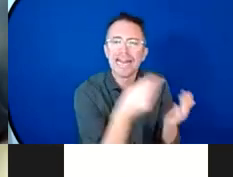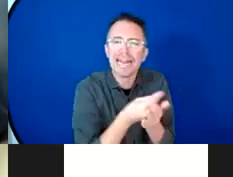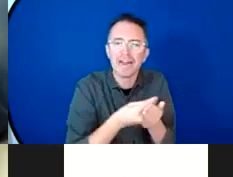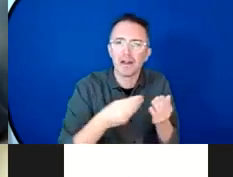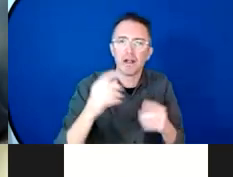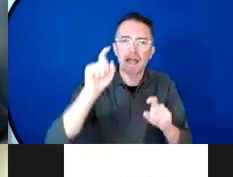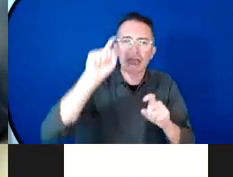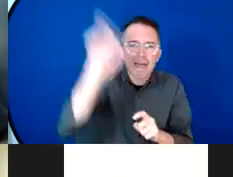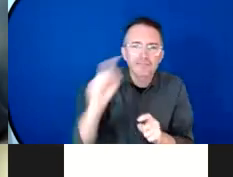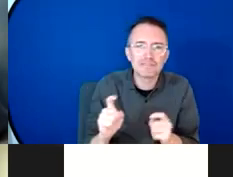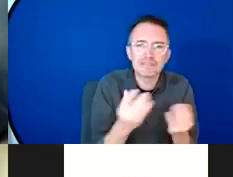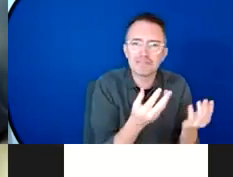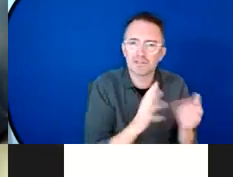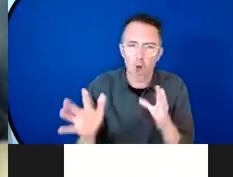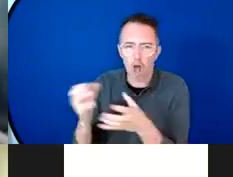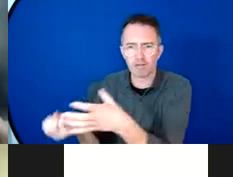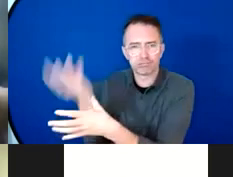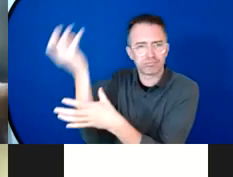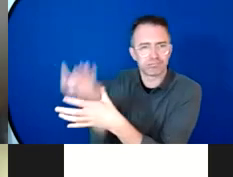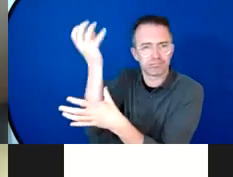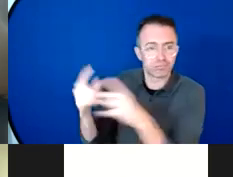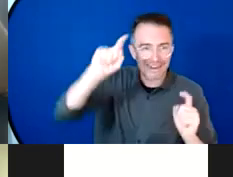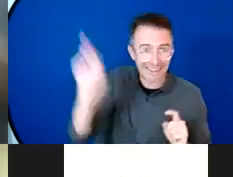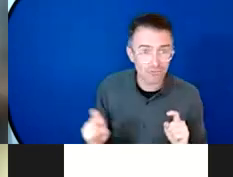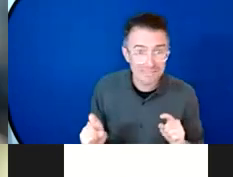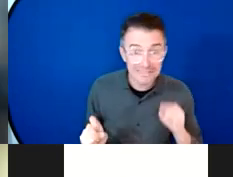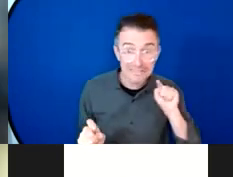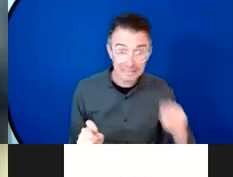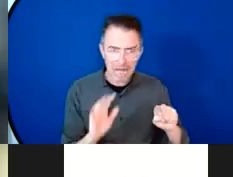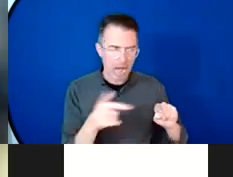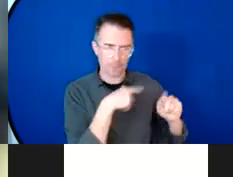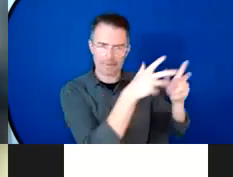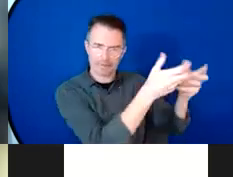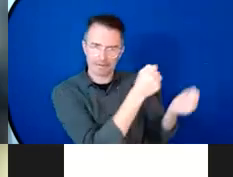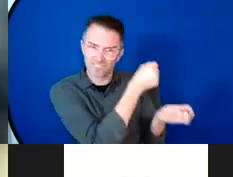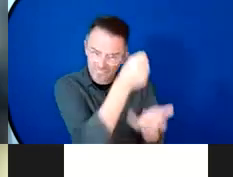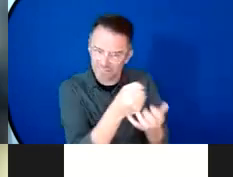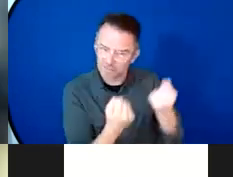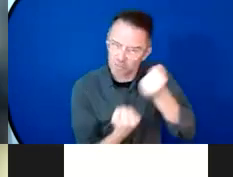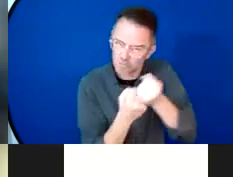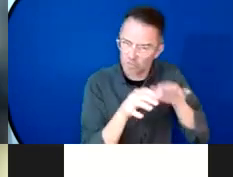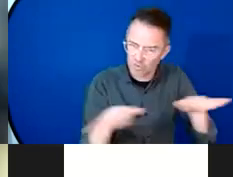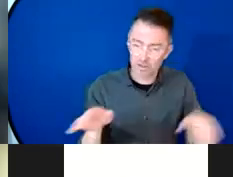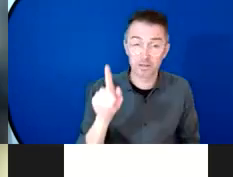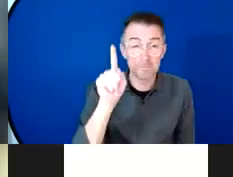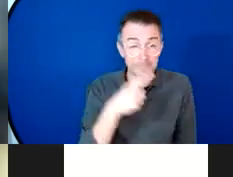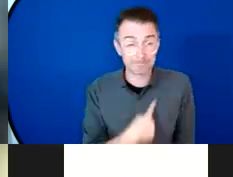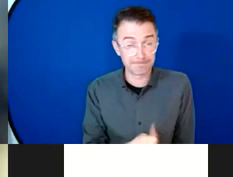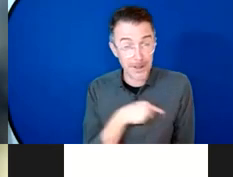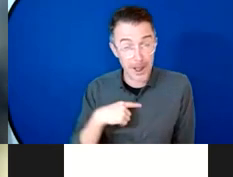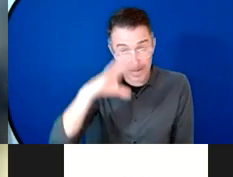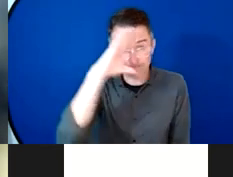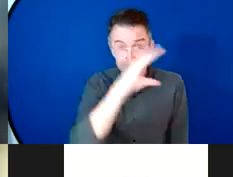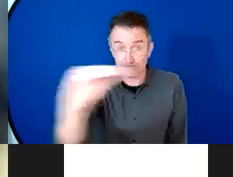Fund to mobilise resources but I have to say I would struggle to see how you could take an SRHR project to the Green Climate